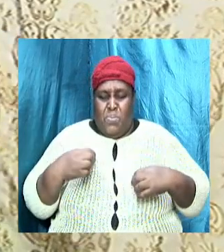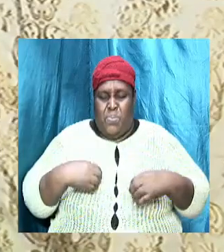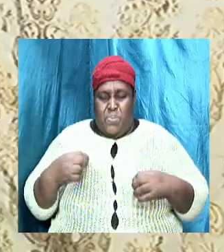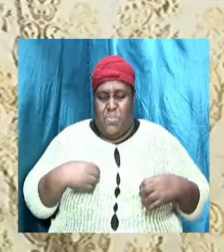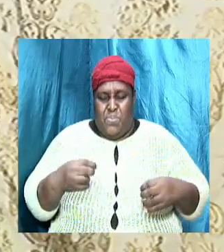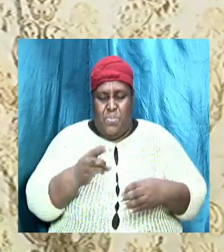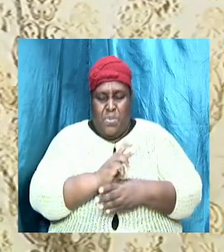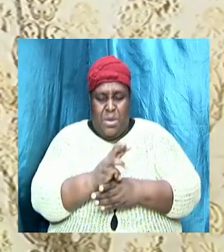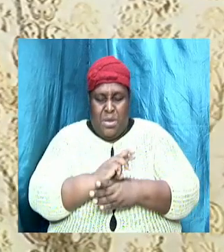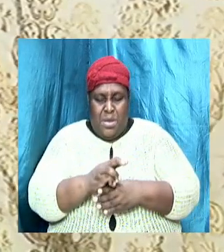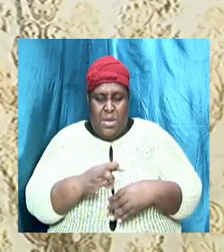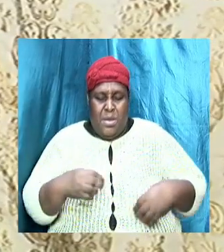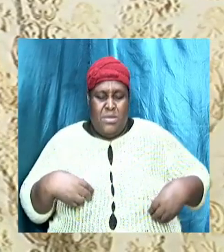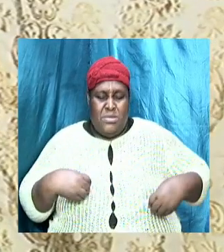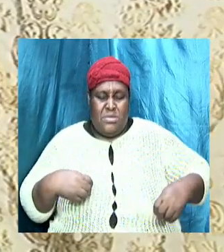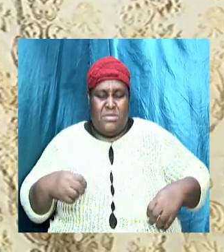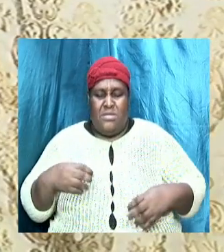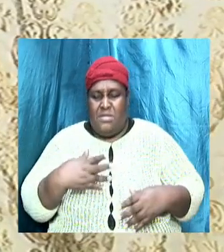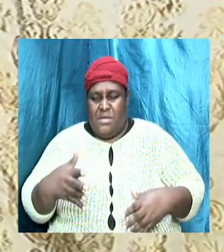fighting your conscience,